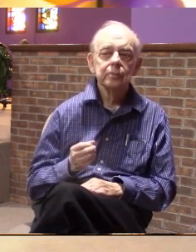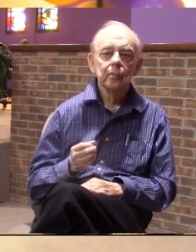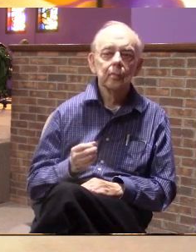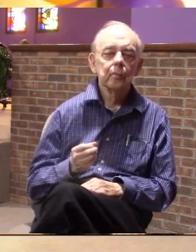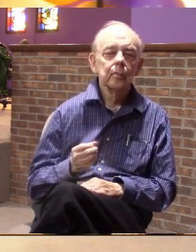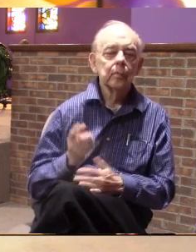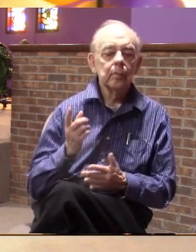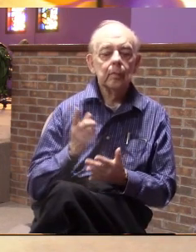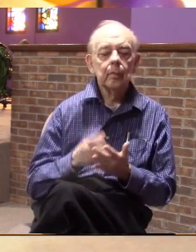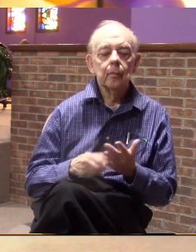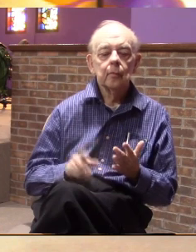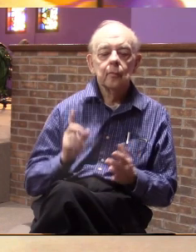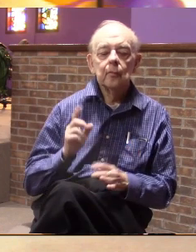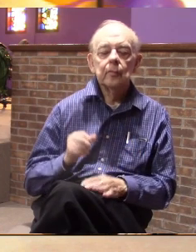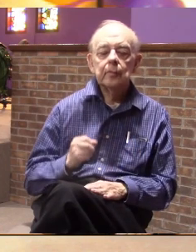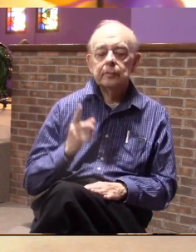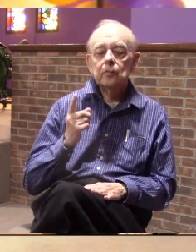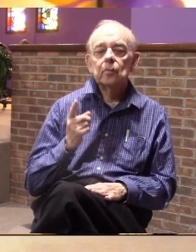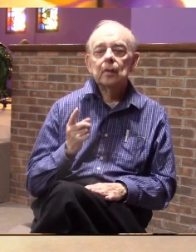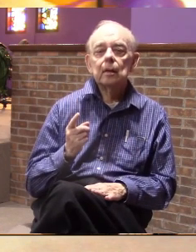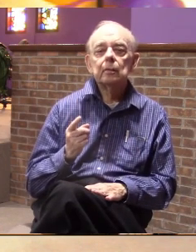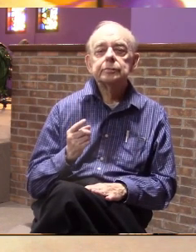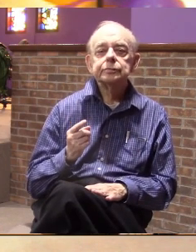what we need to understand